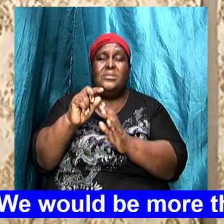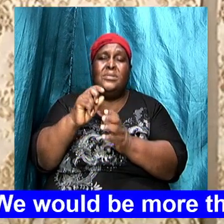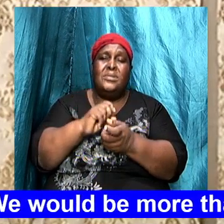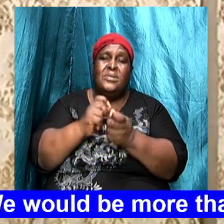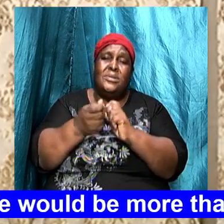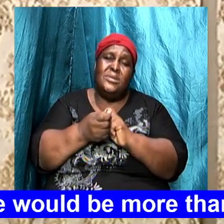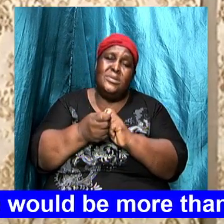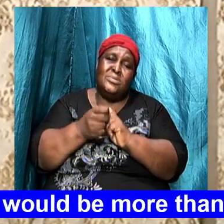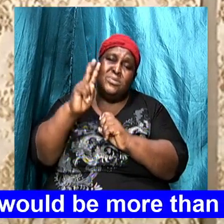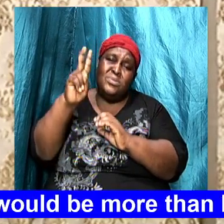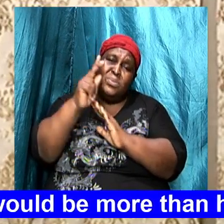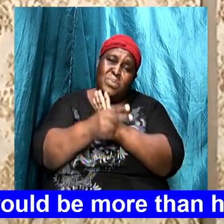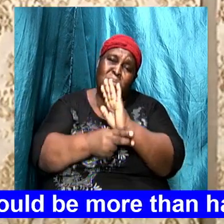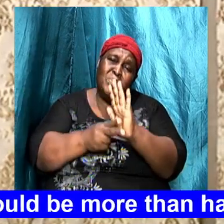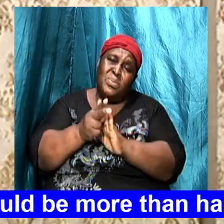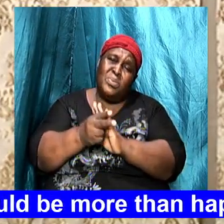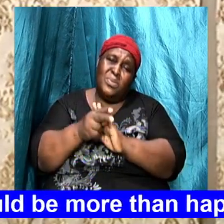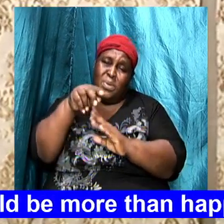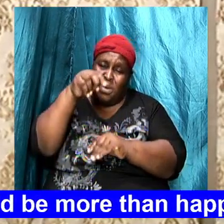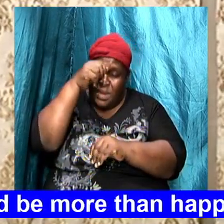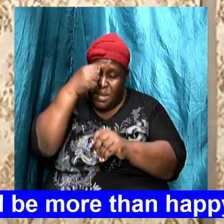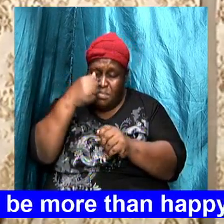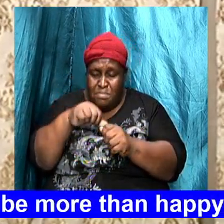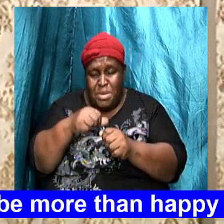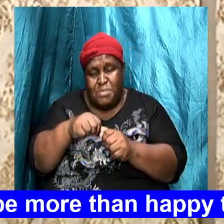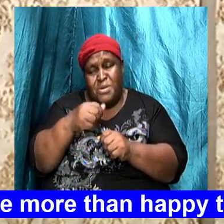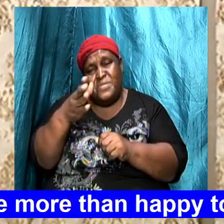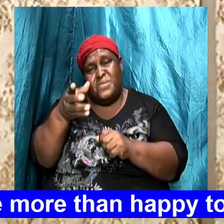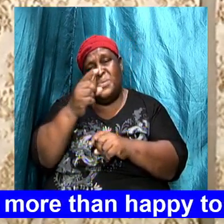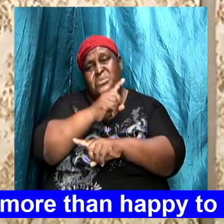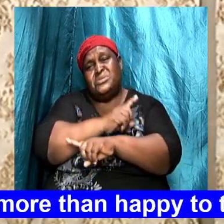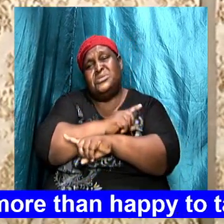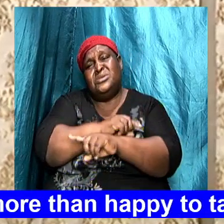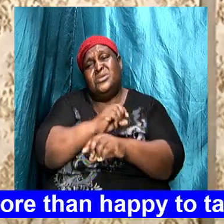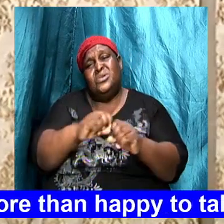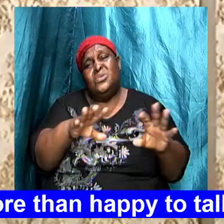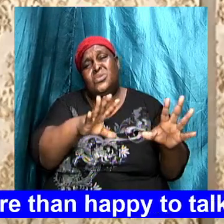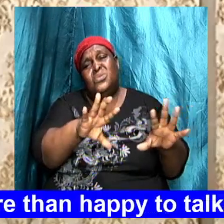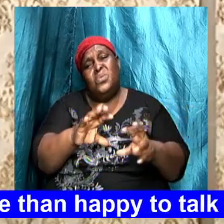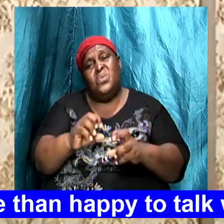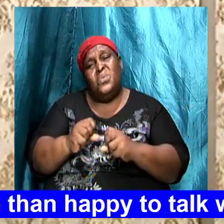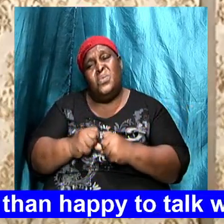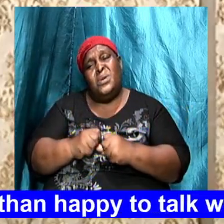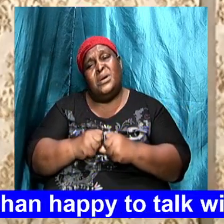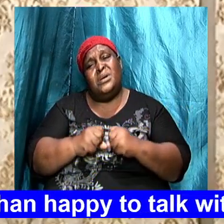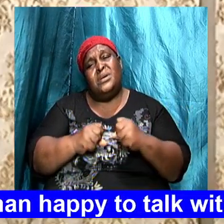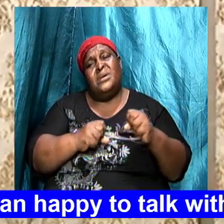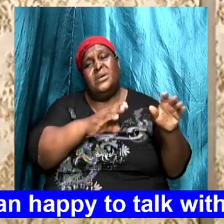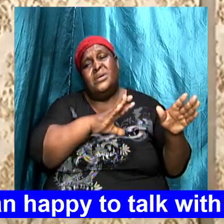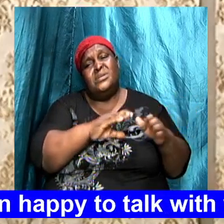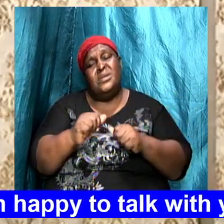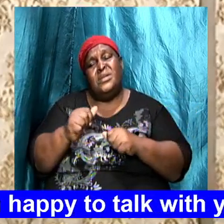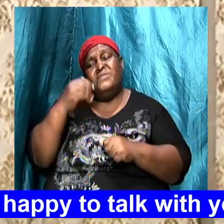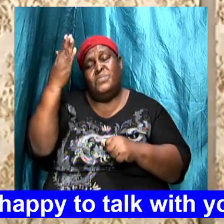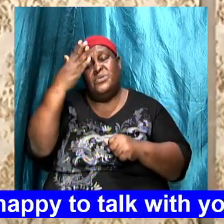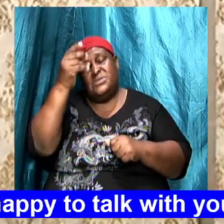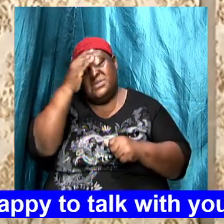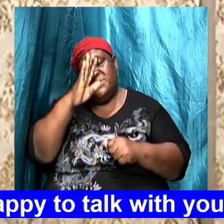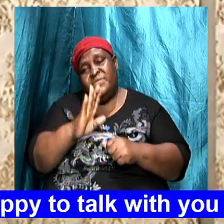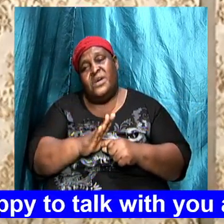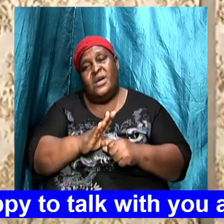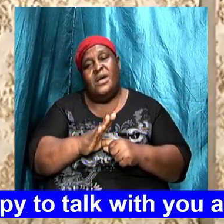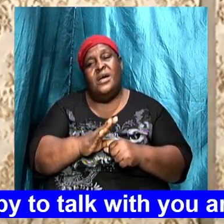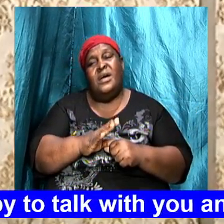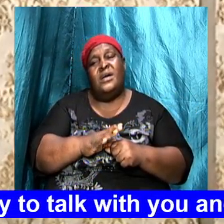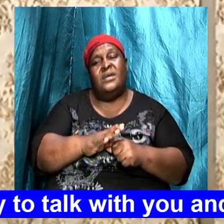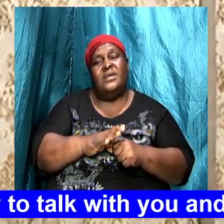remember you don't want to get up from off your knees you don't want to leave from in the presence of God even if it's just to sit down on the ground or kneel on your